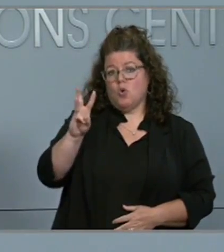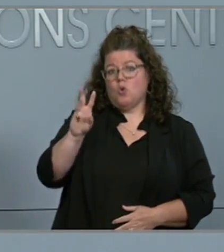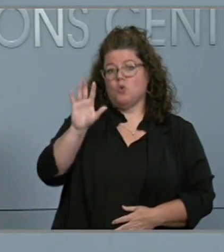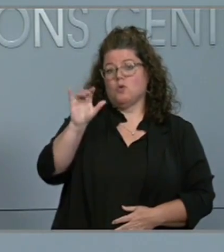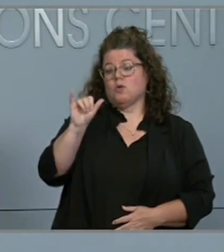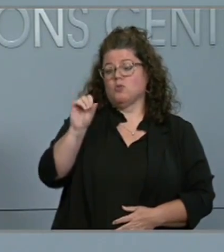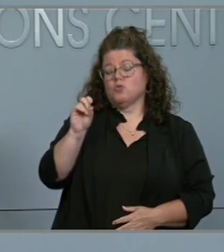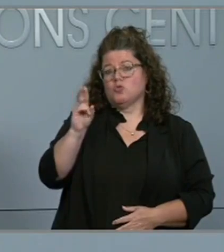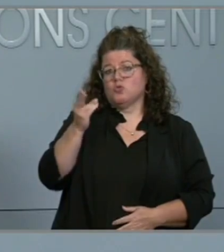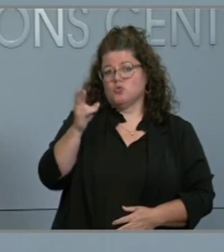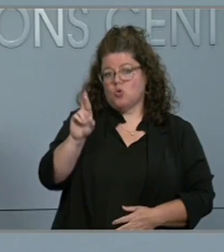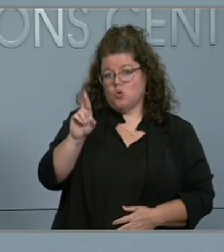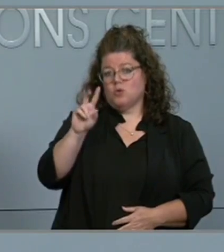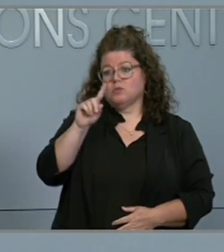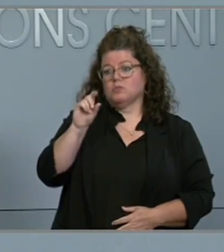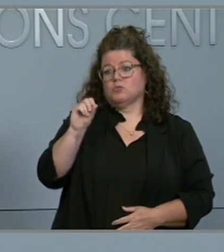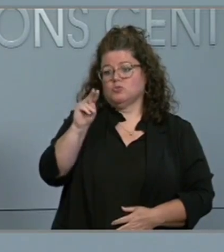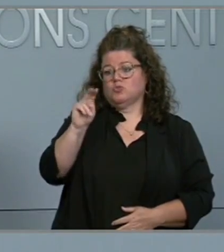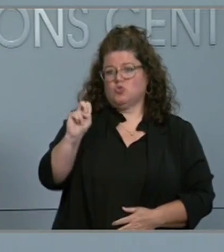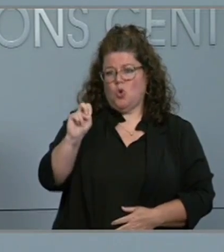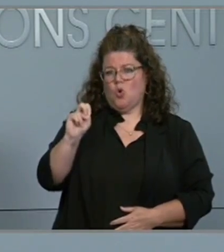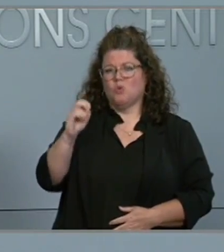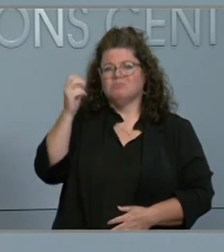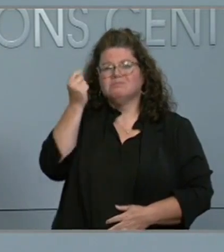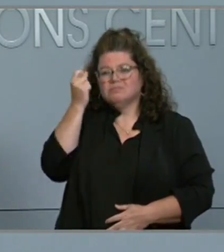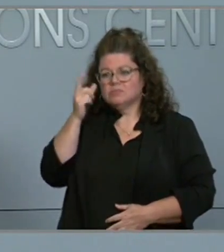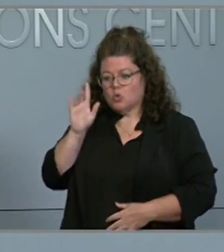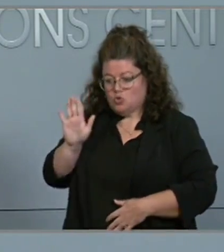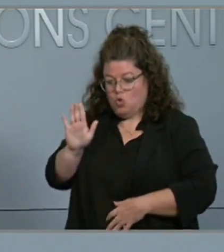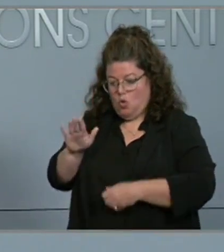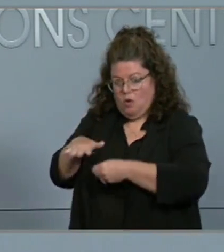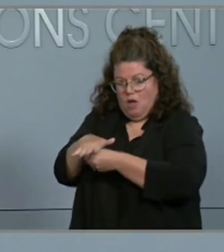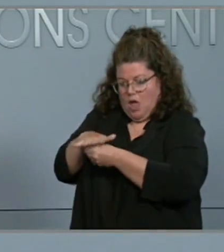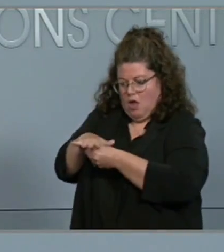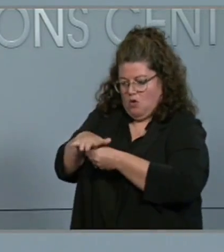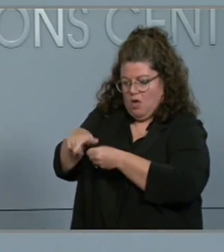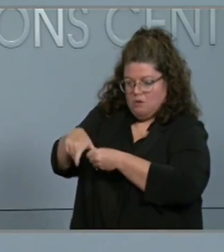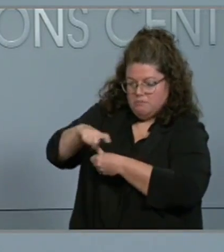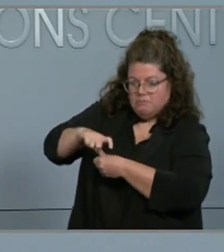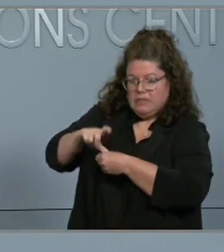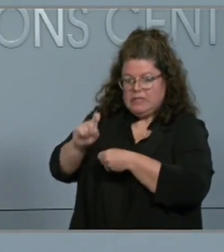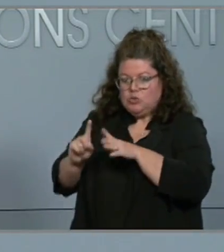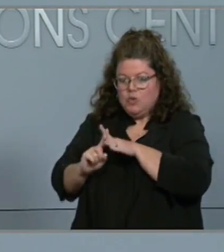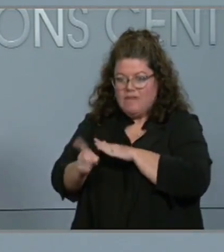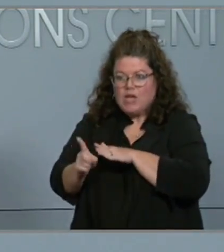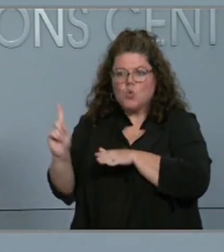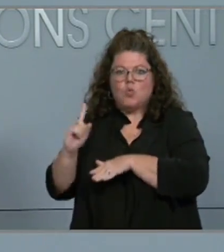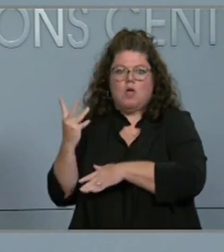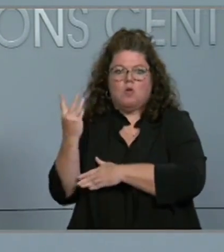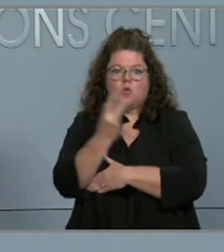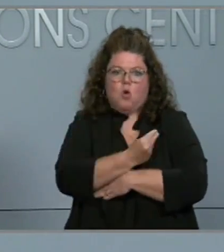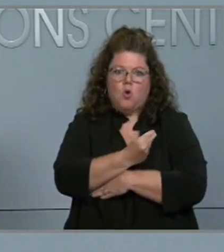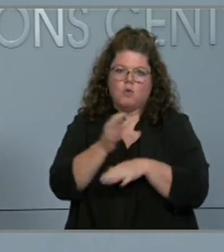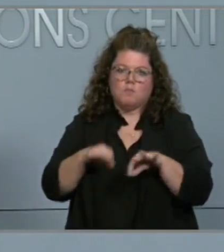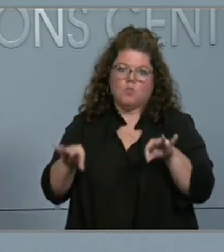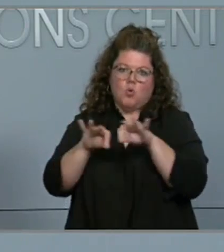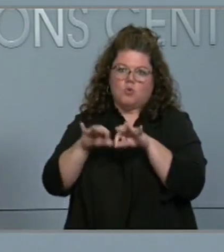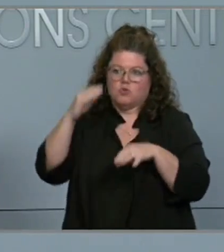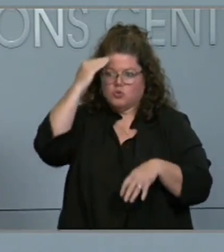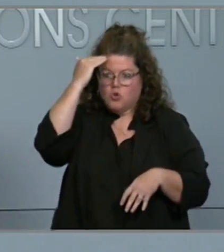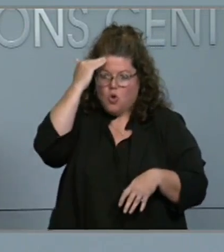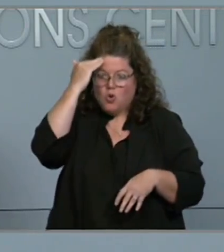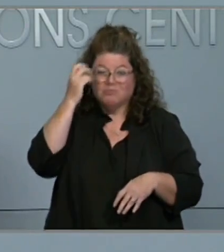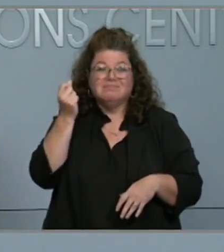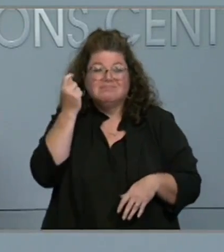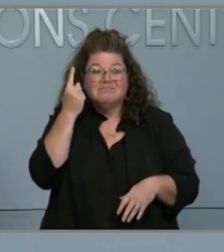if evacuations are ordered. Again, it's good to be prepared, whether for this event or a potential one in the future. With very wet and sometimes